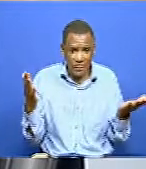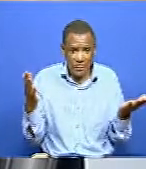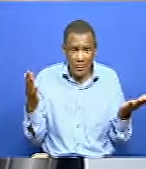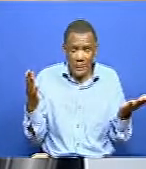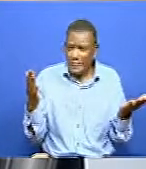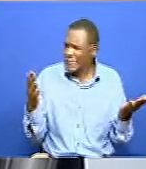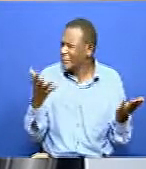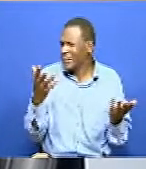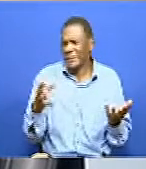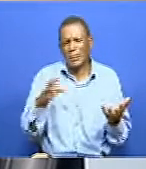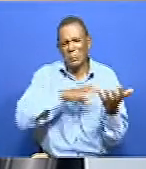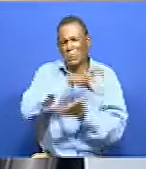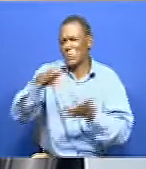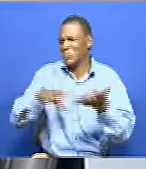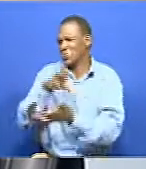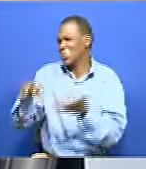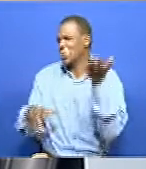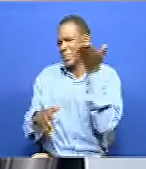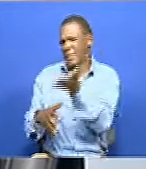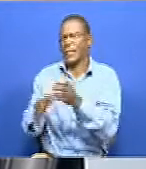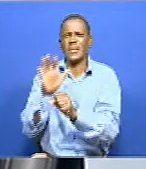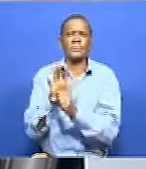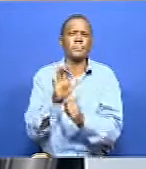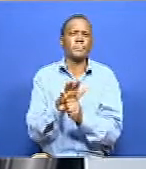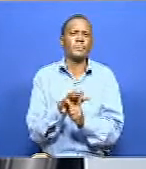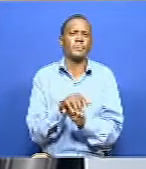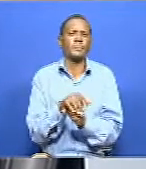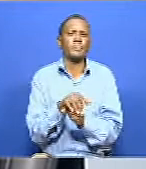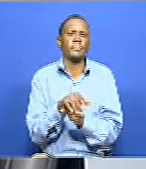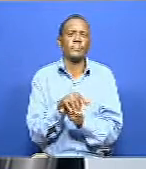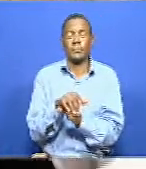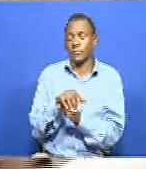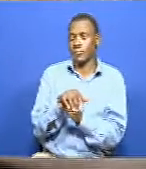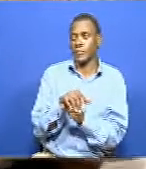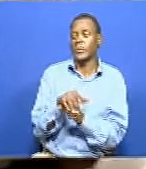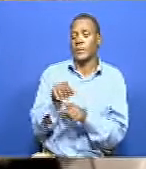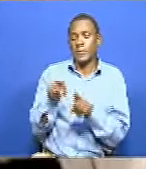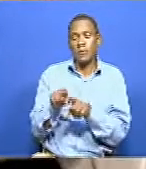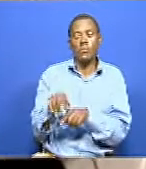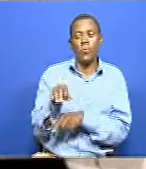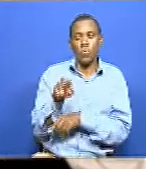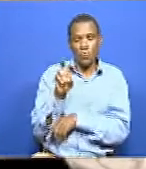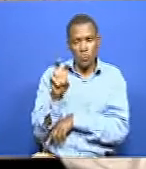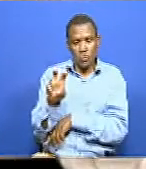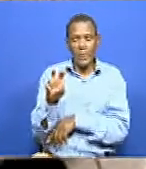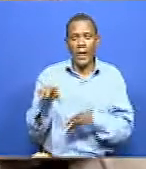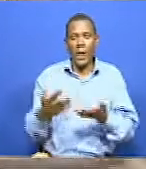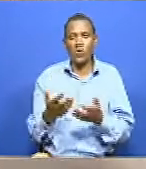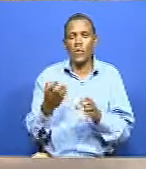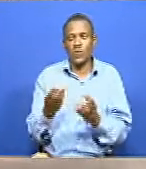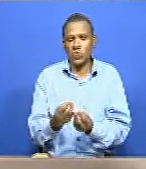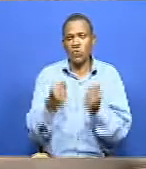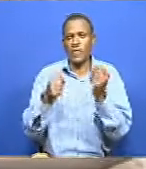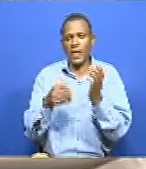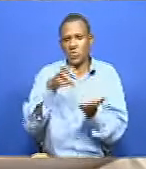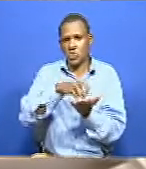It's a messy situation, a sad situation. And looking at how we can just try to help the situation better, given we are